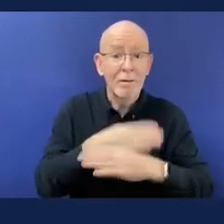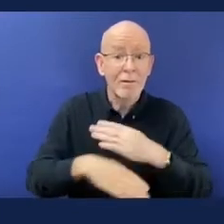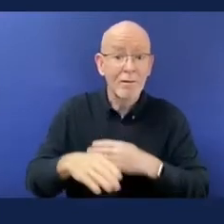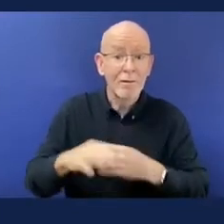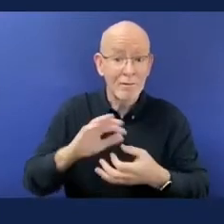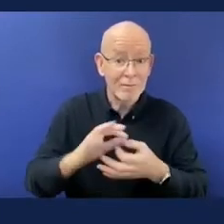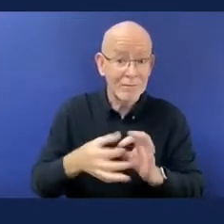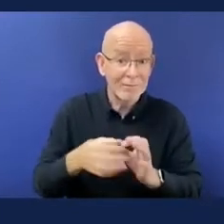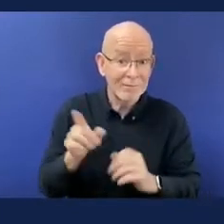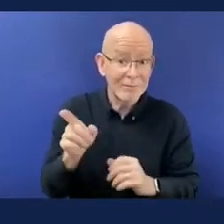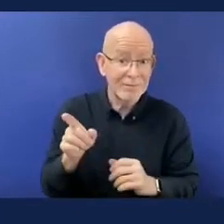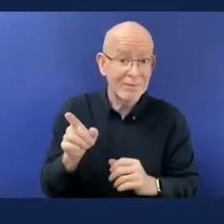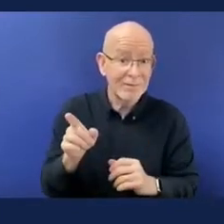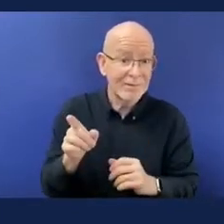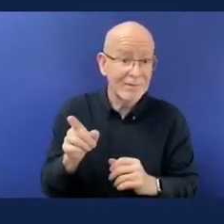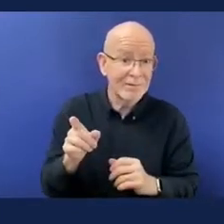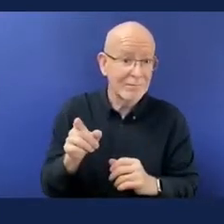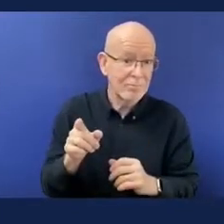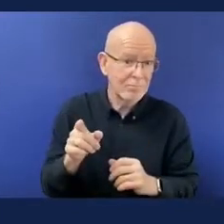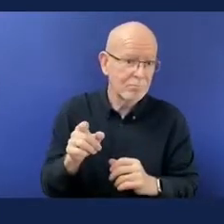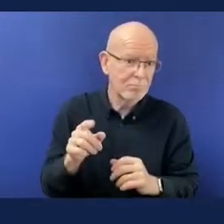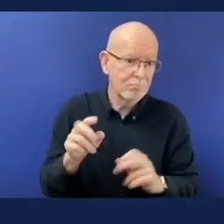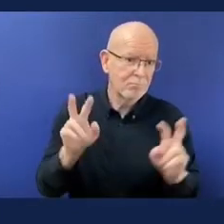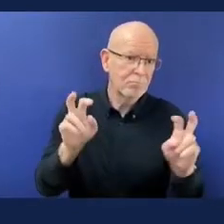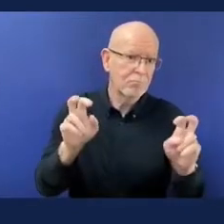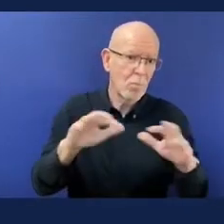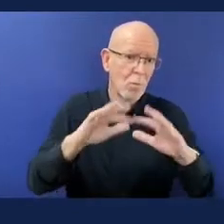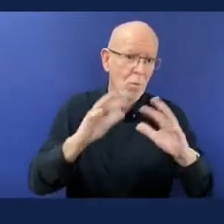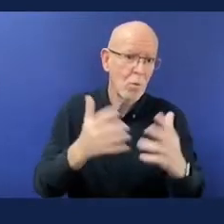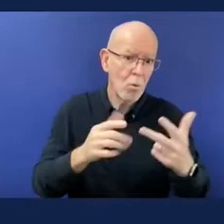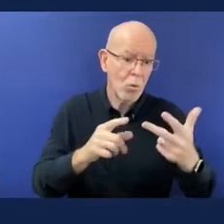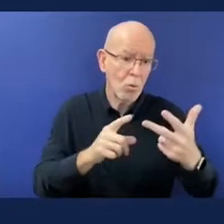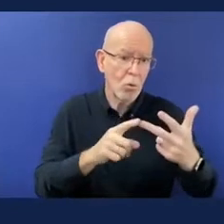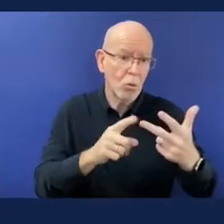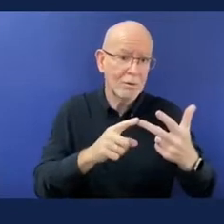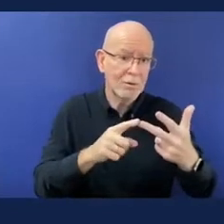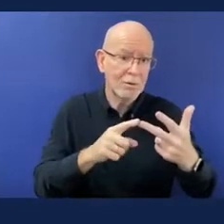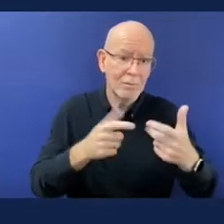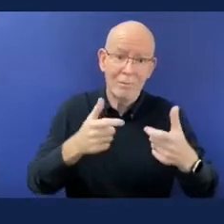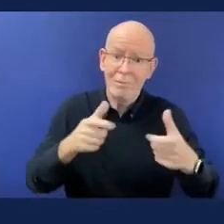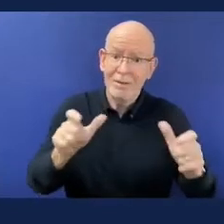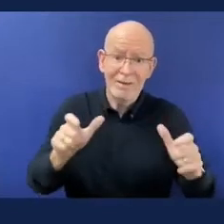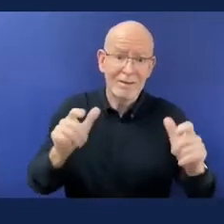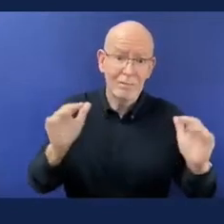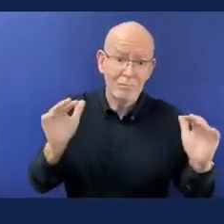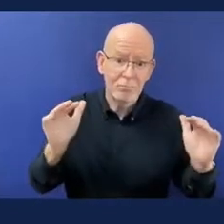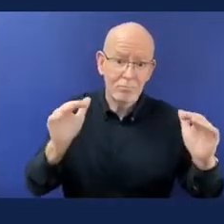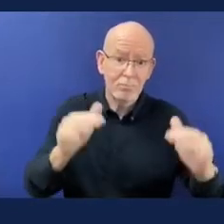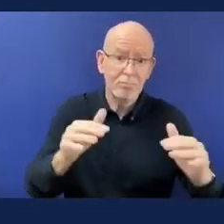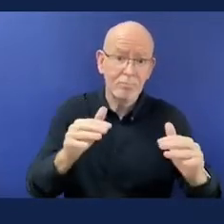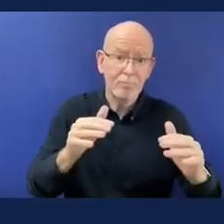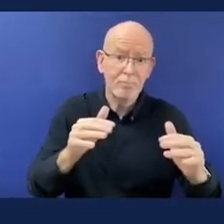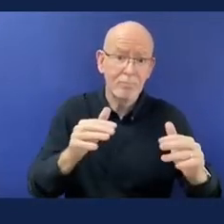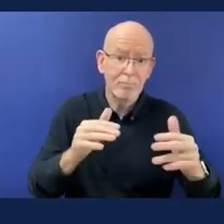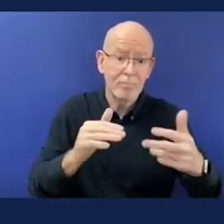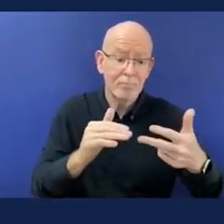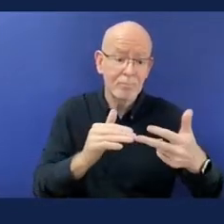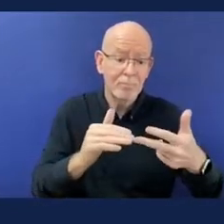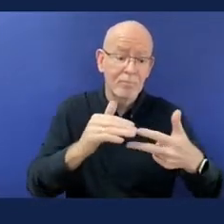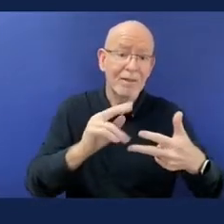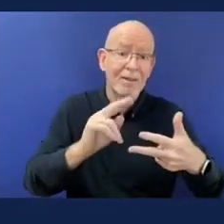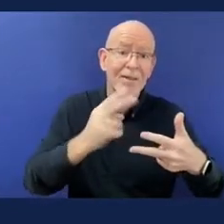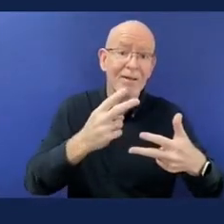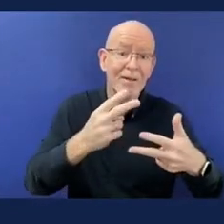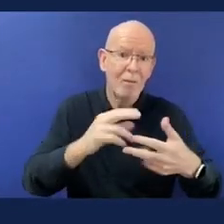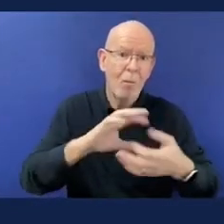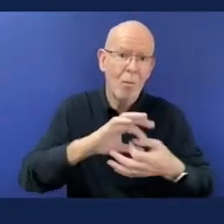Games but how could we really advance change for 1.2 billion persons with disabilities who make up 15% of the